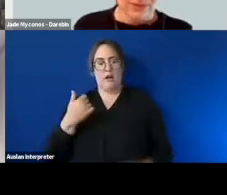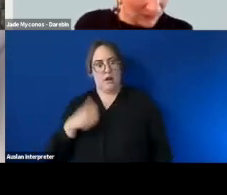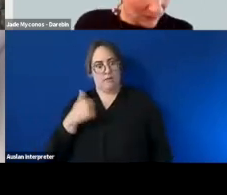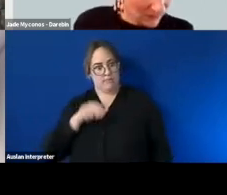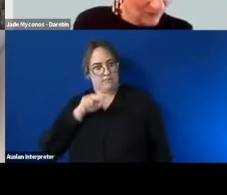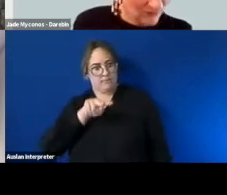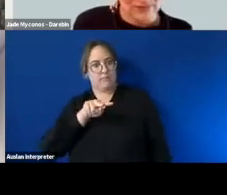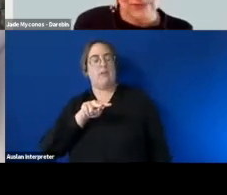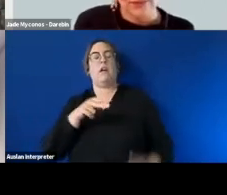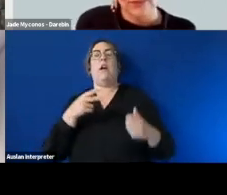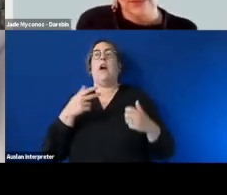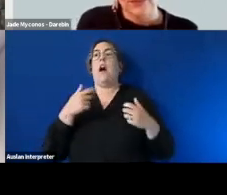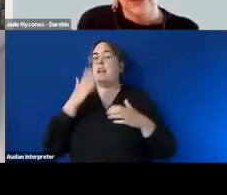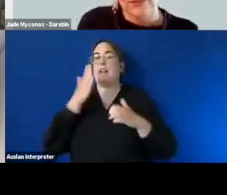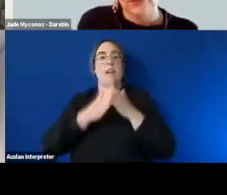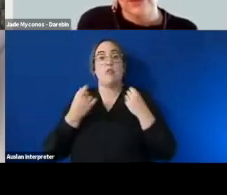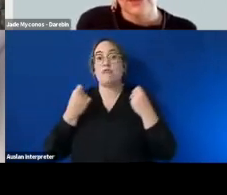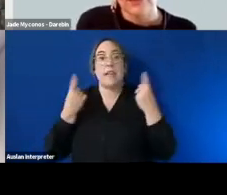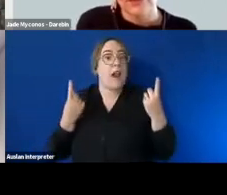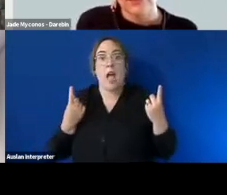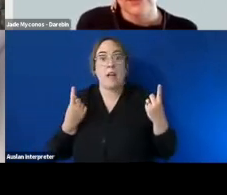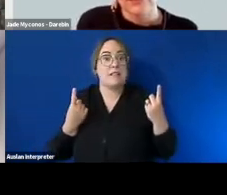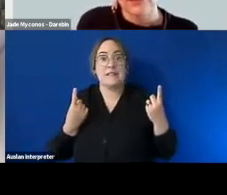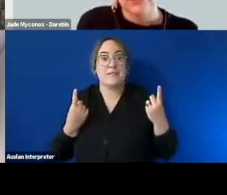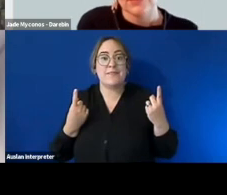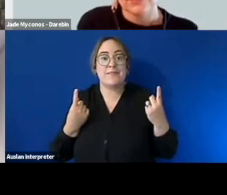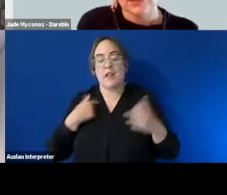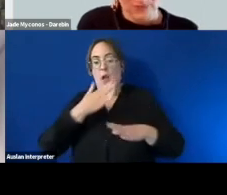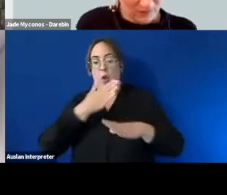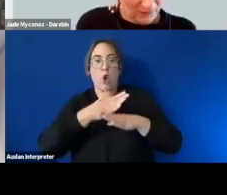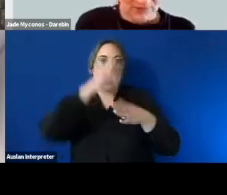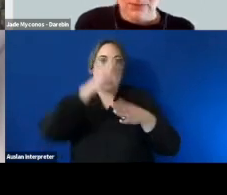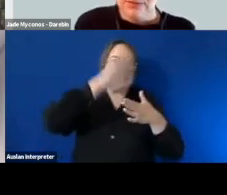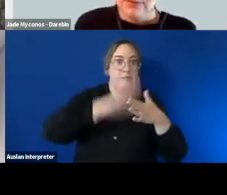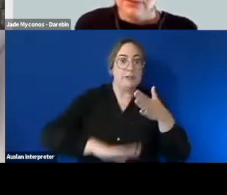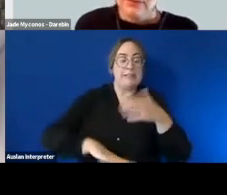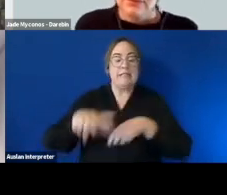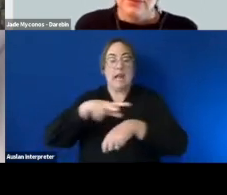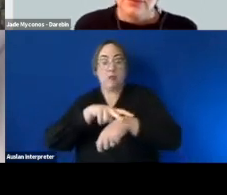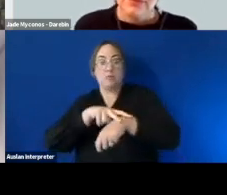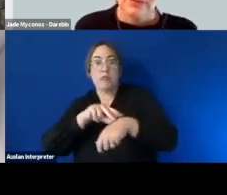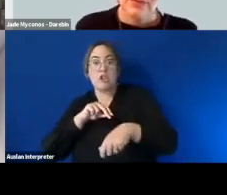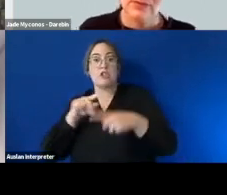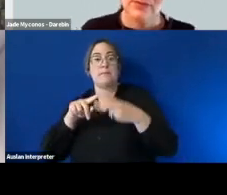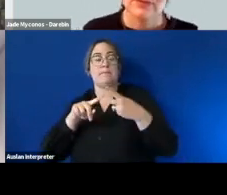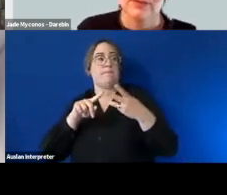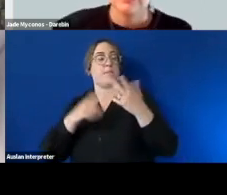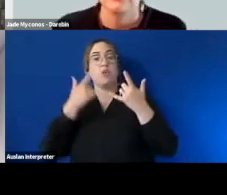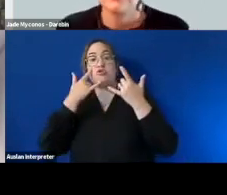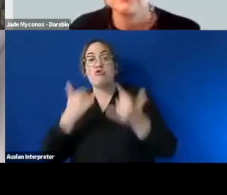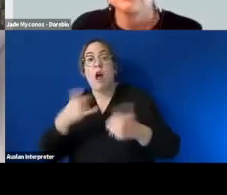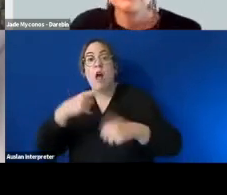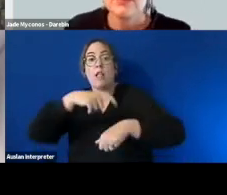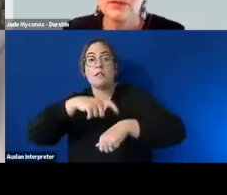opens their mind any sort of work experience apprenticeships trials before you were in part of the recruitment